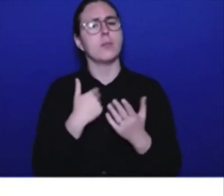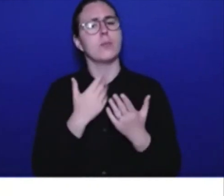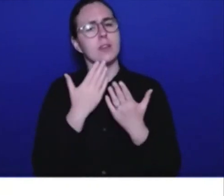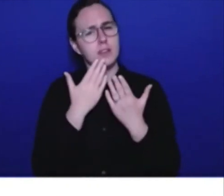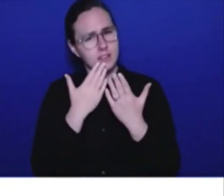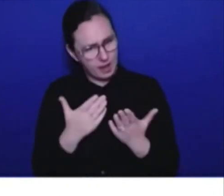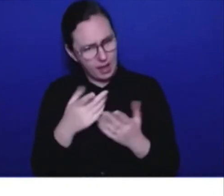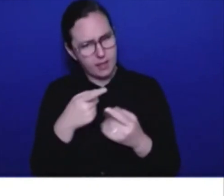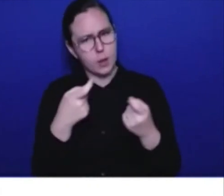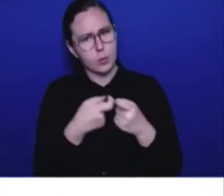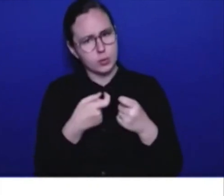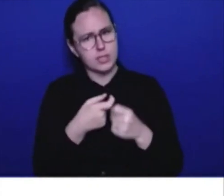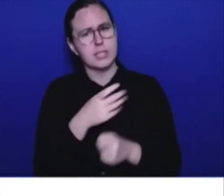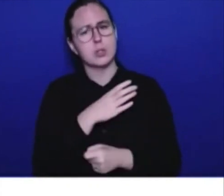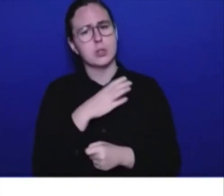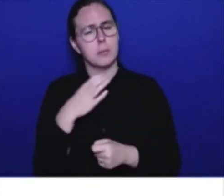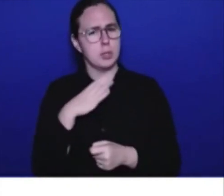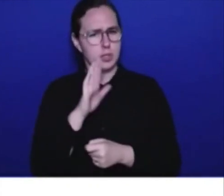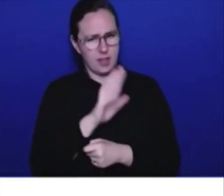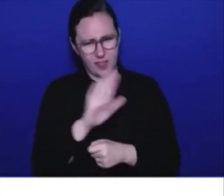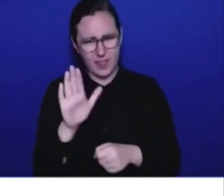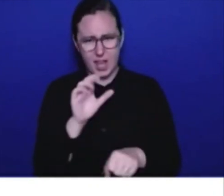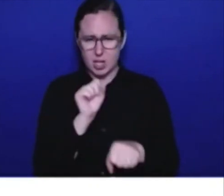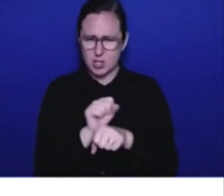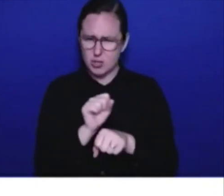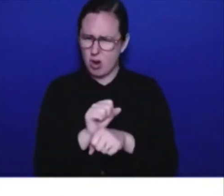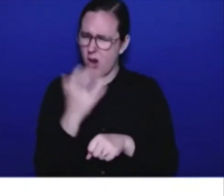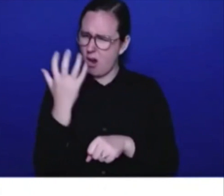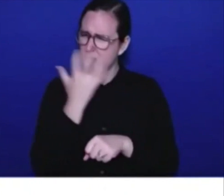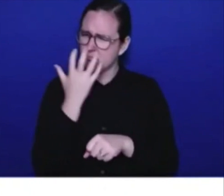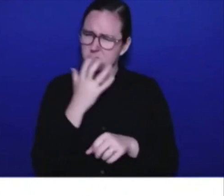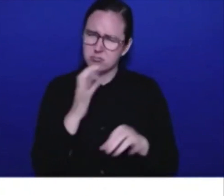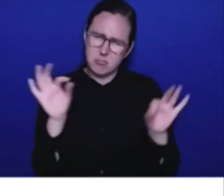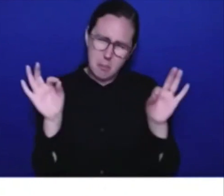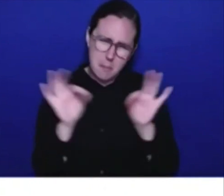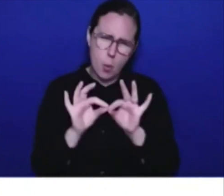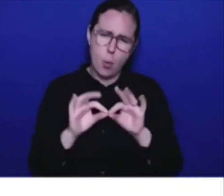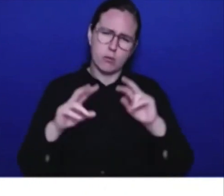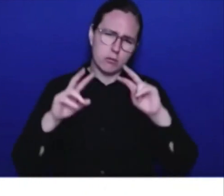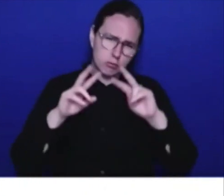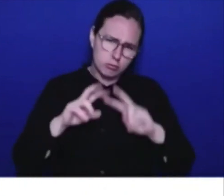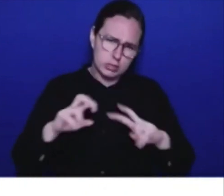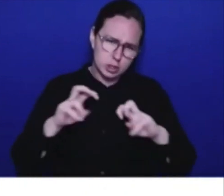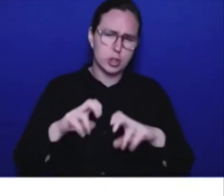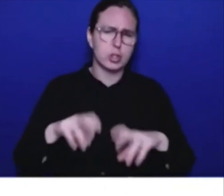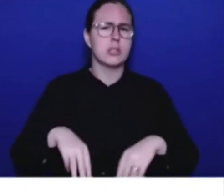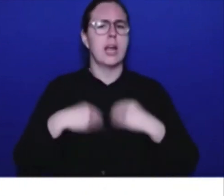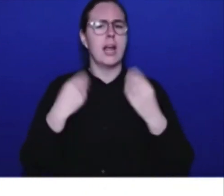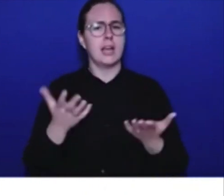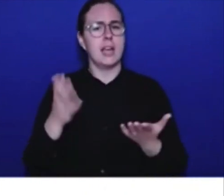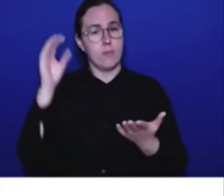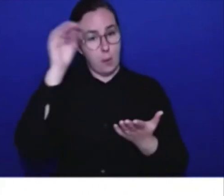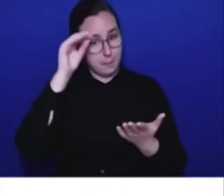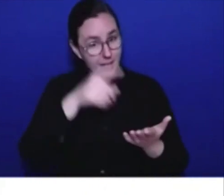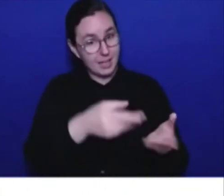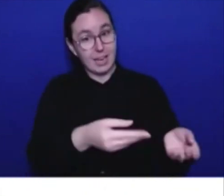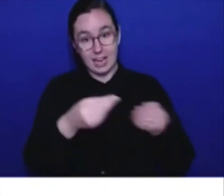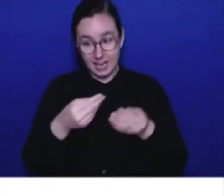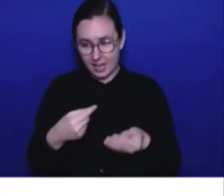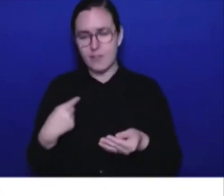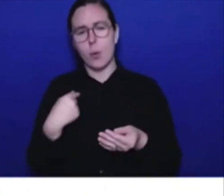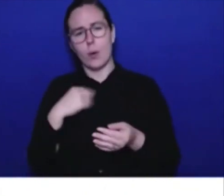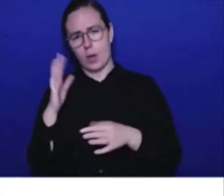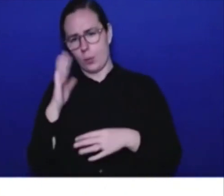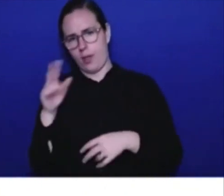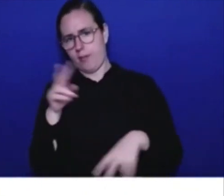work around transparency on this and for rendering their opinion on this application. We'll review that when we receive it. And British Columbians should know that our first